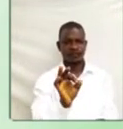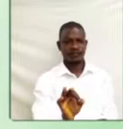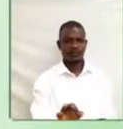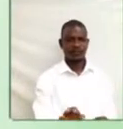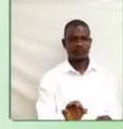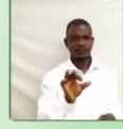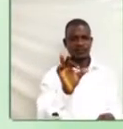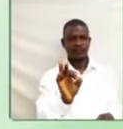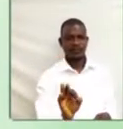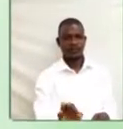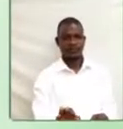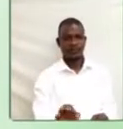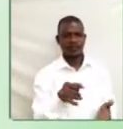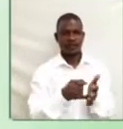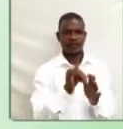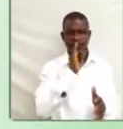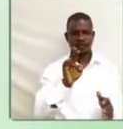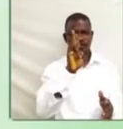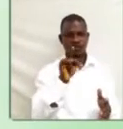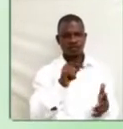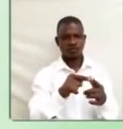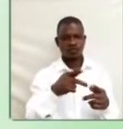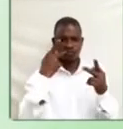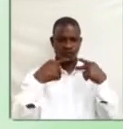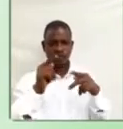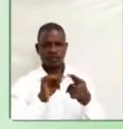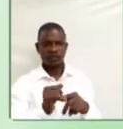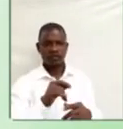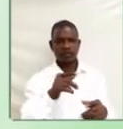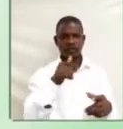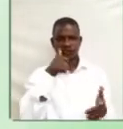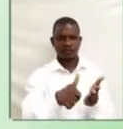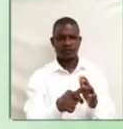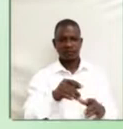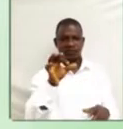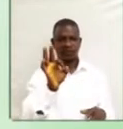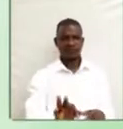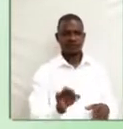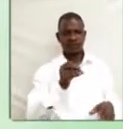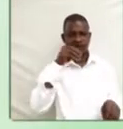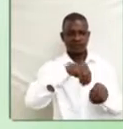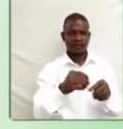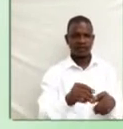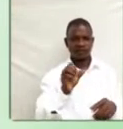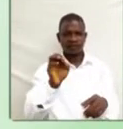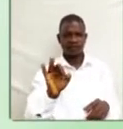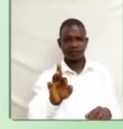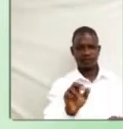F. F. It is used to pronounce letters F in frame.